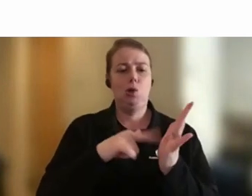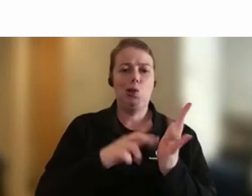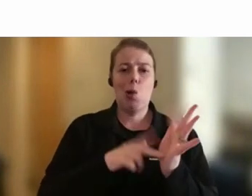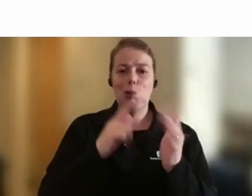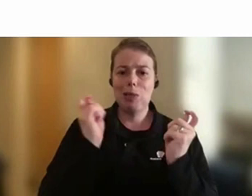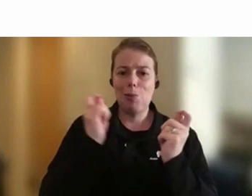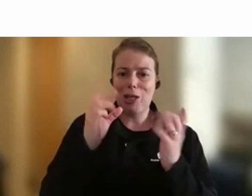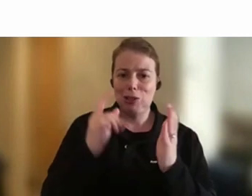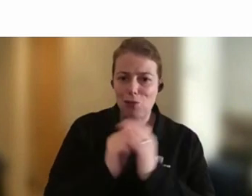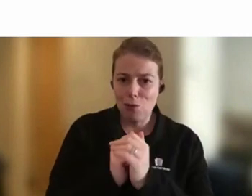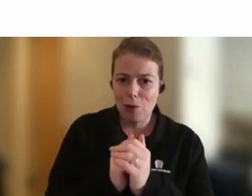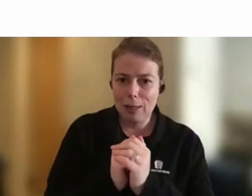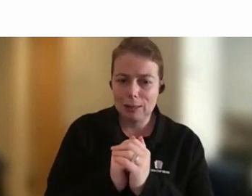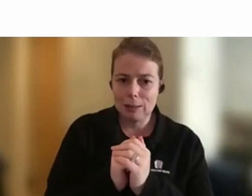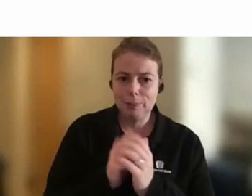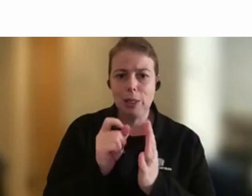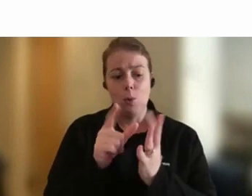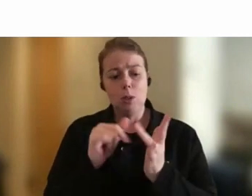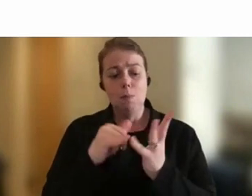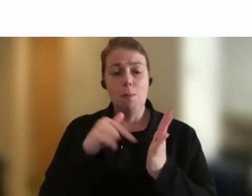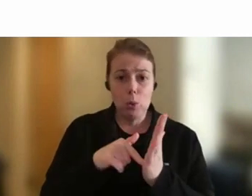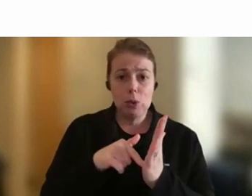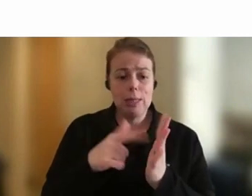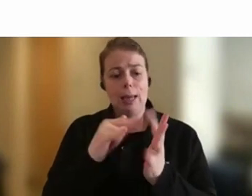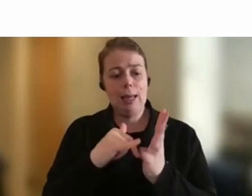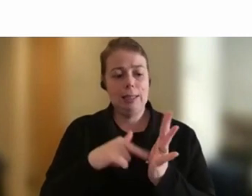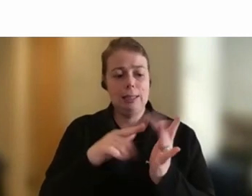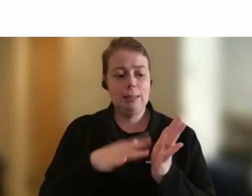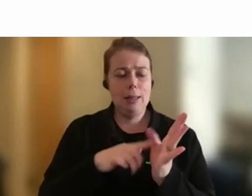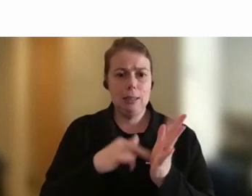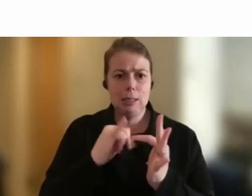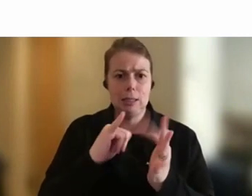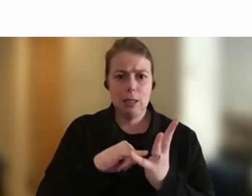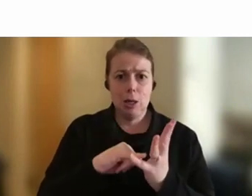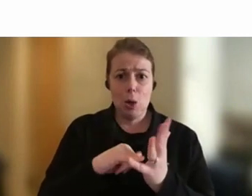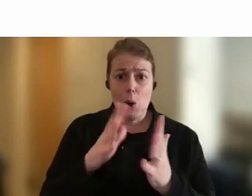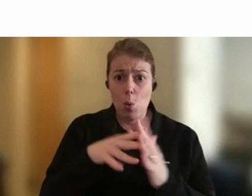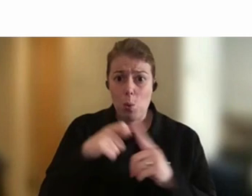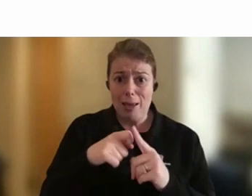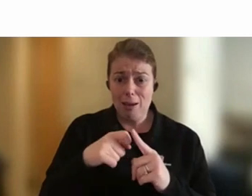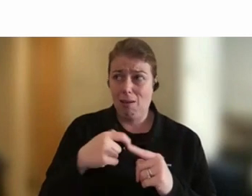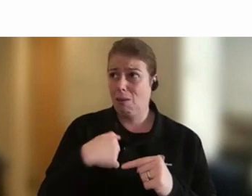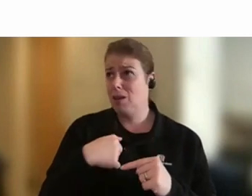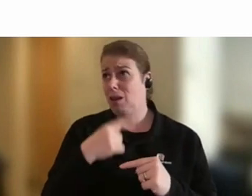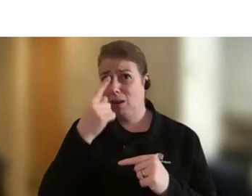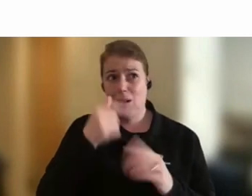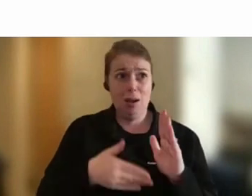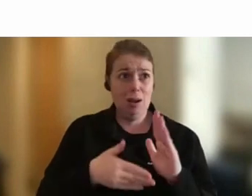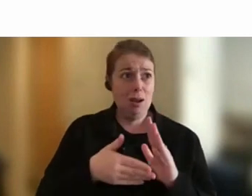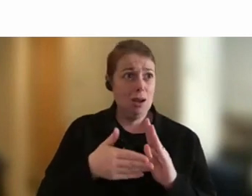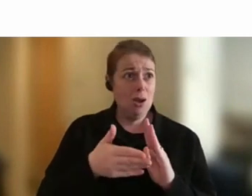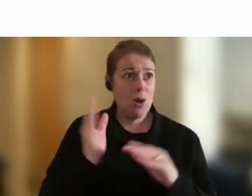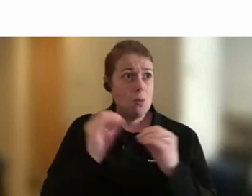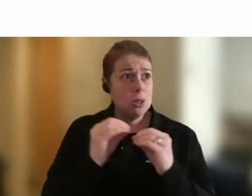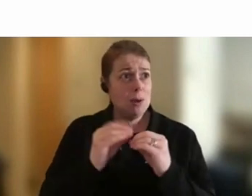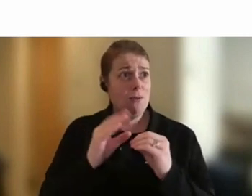was post estimates week, and I was exhausted. And I was like, is it really, can I go to Brisbane for a week, like a day, like 24 hours almost, and go out with